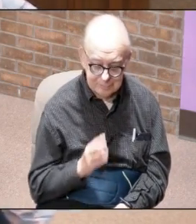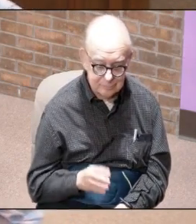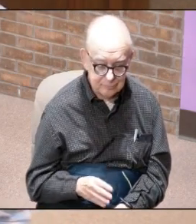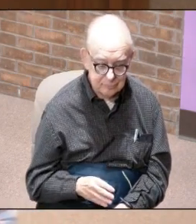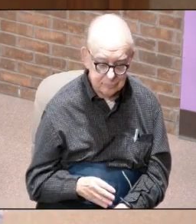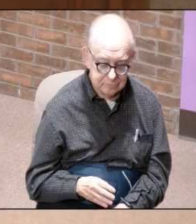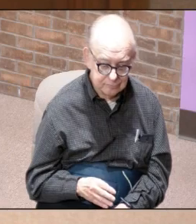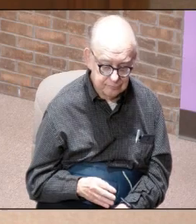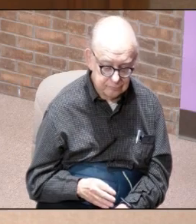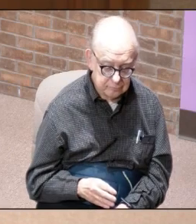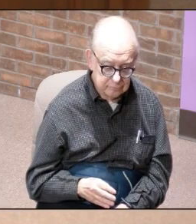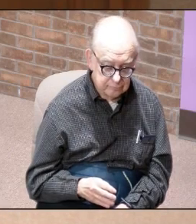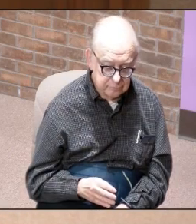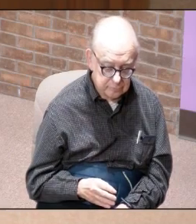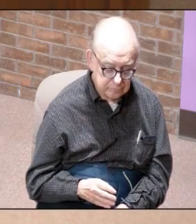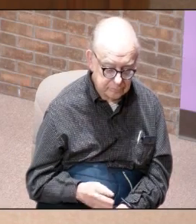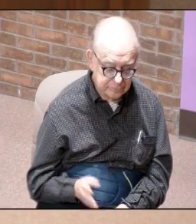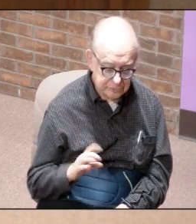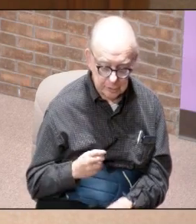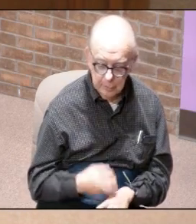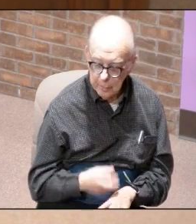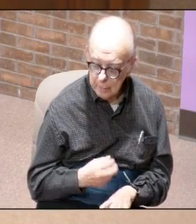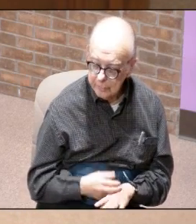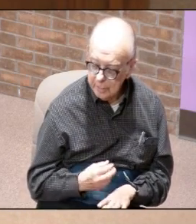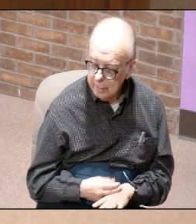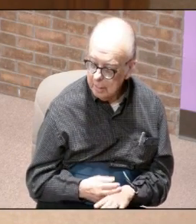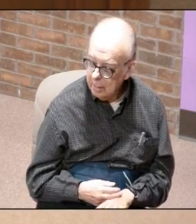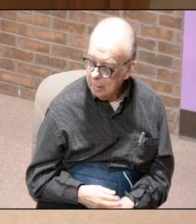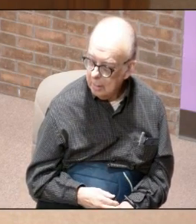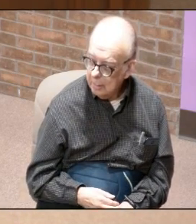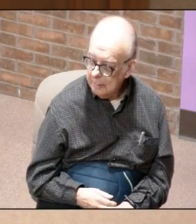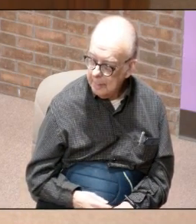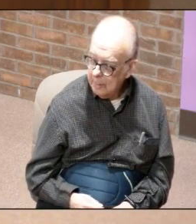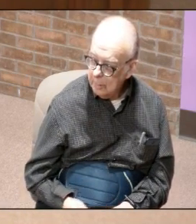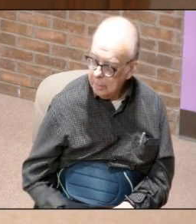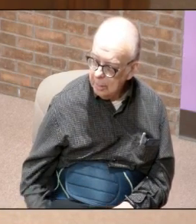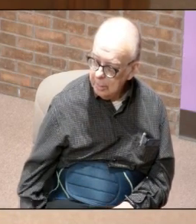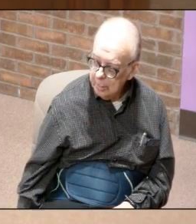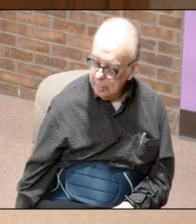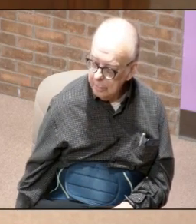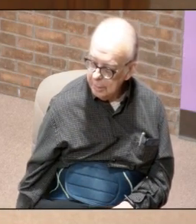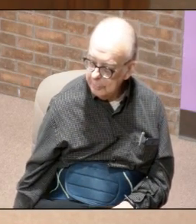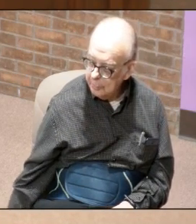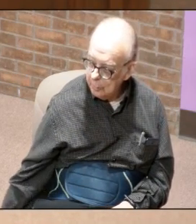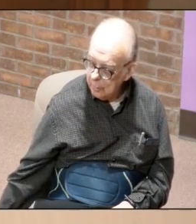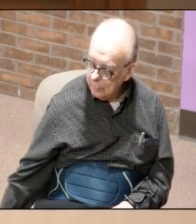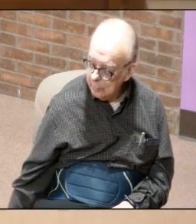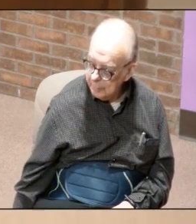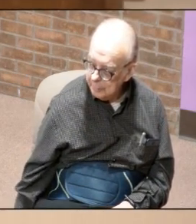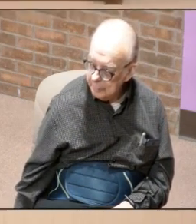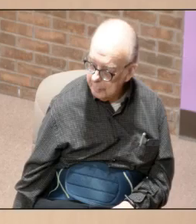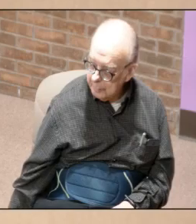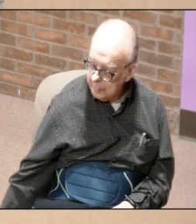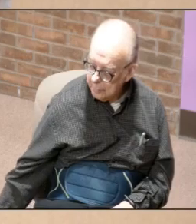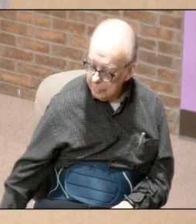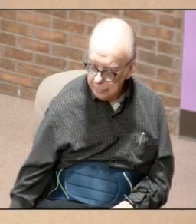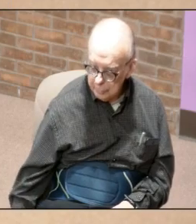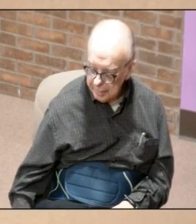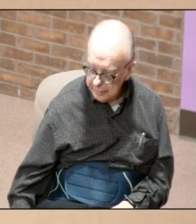unless he shows me where all the rocks are and if it's about two inches deep you know